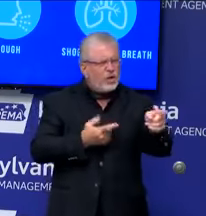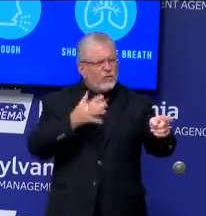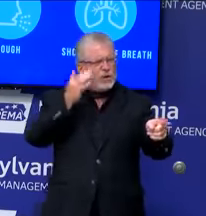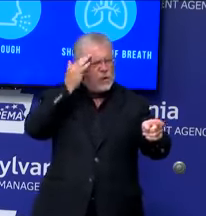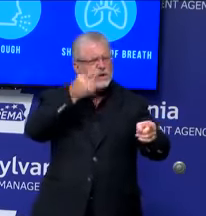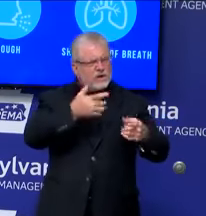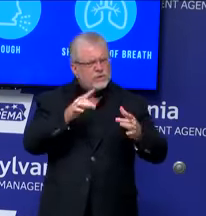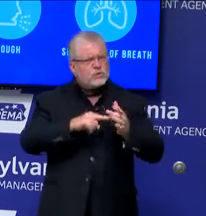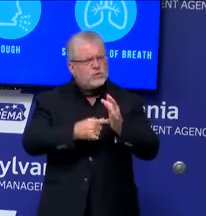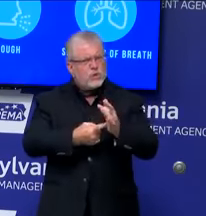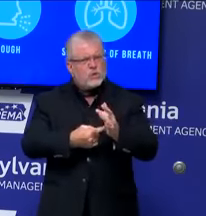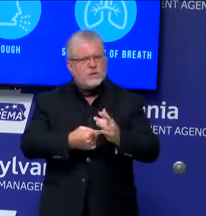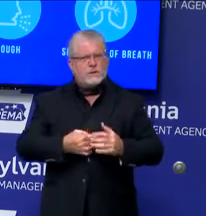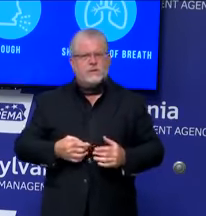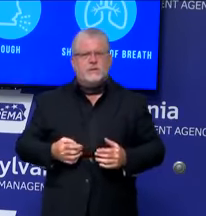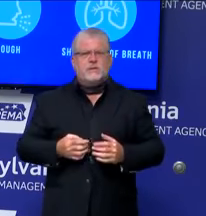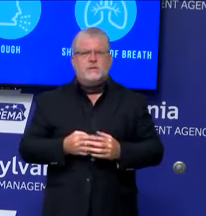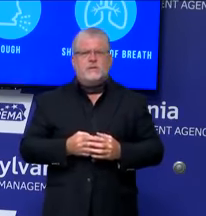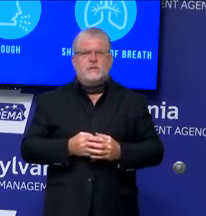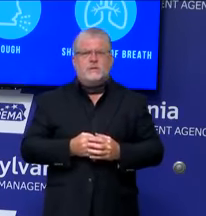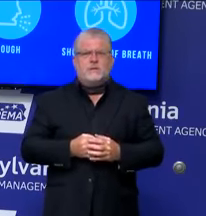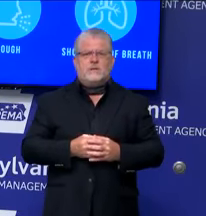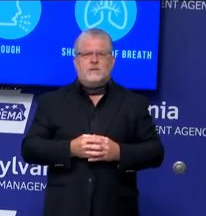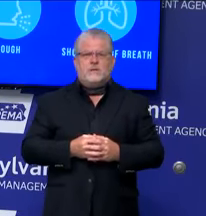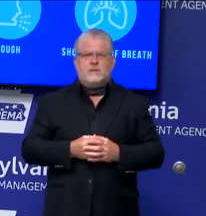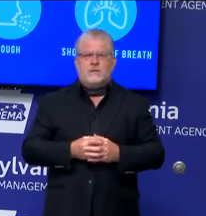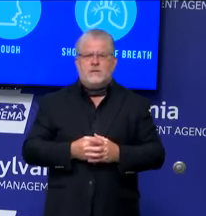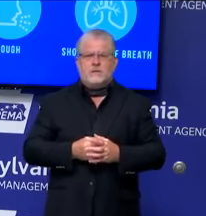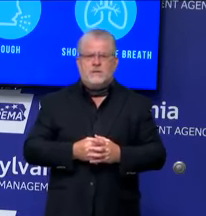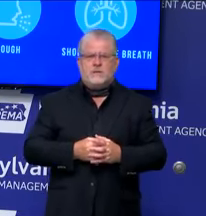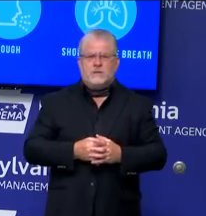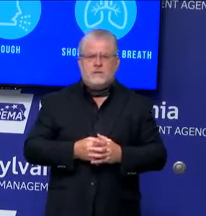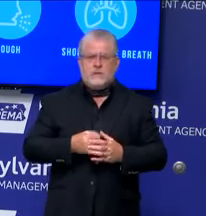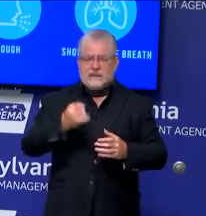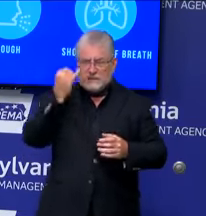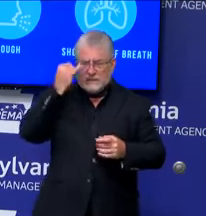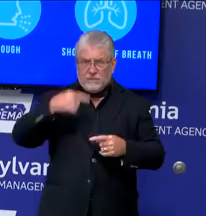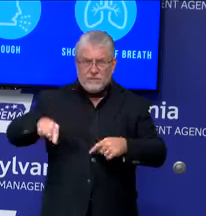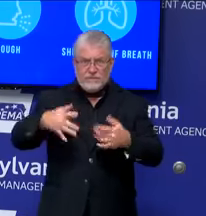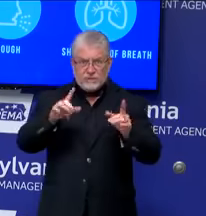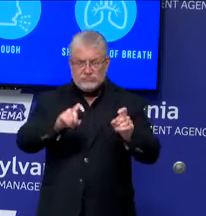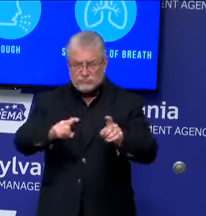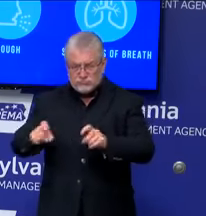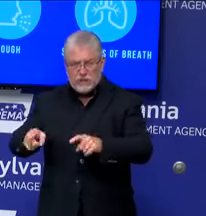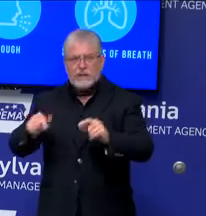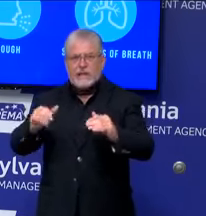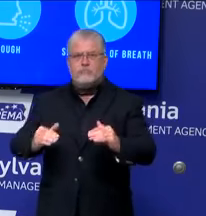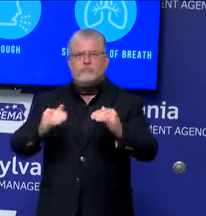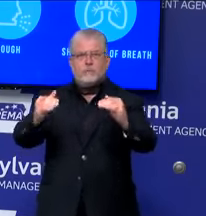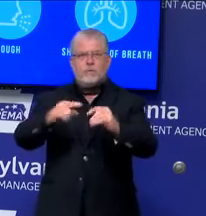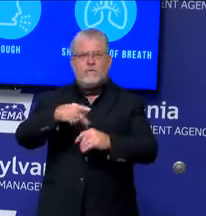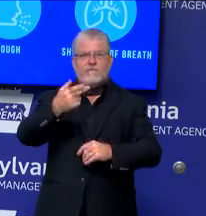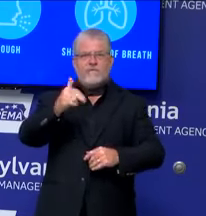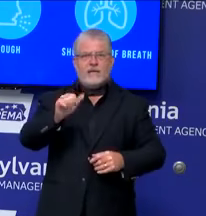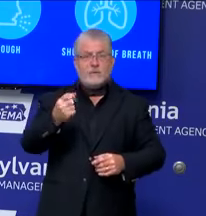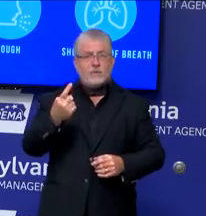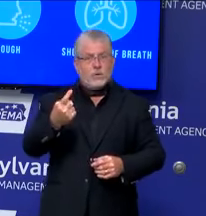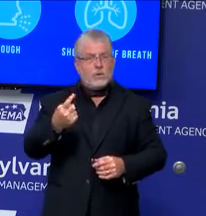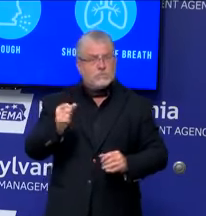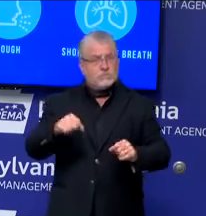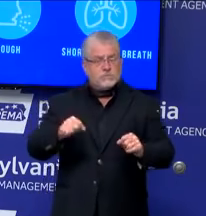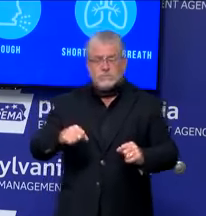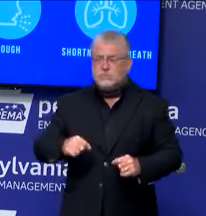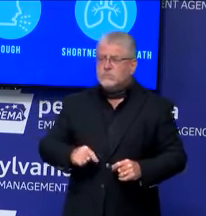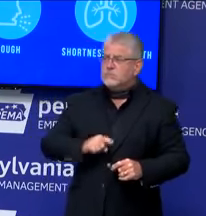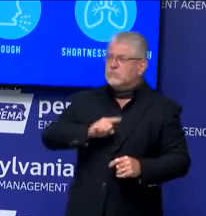program. So, to into Phase 1 now. If they've done their testing. Okay. Yeah. Yes? Secretary, recently we talked about the Toronto Blue